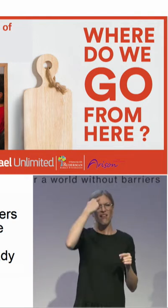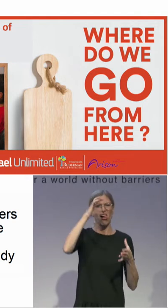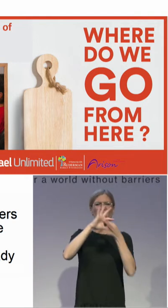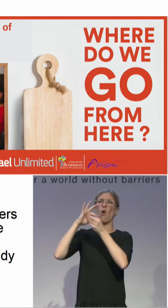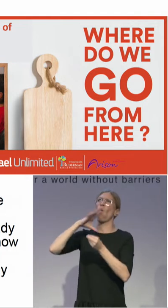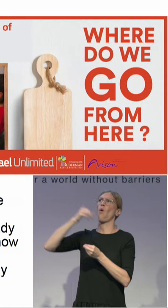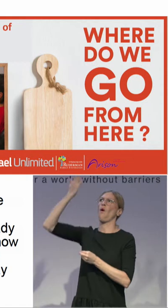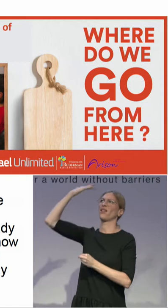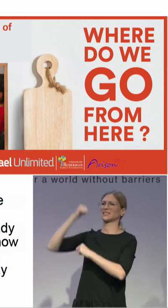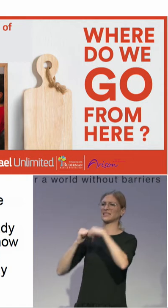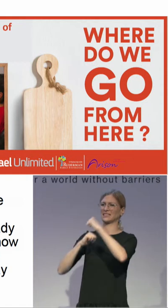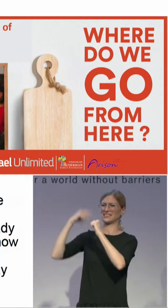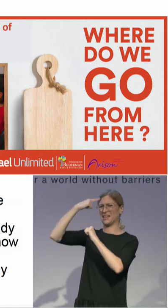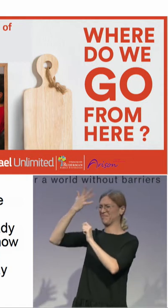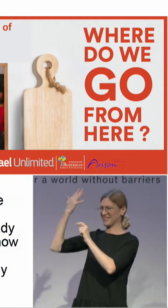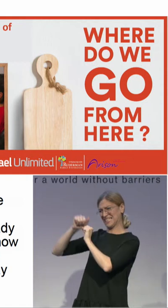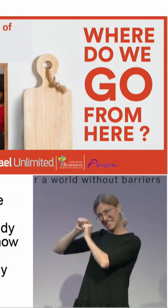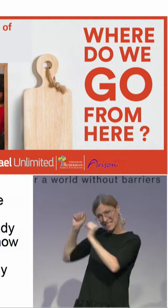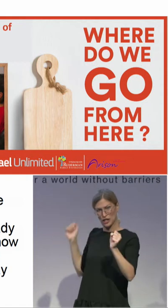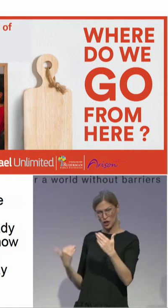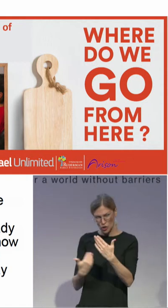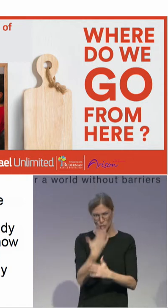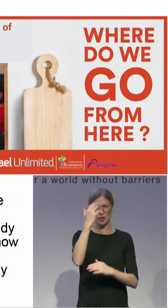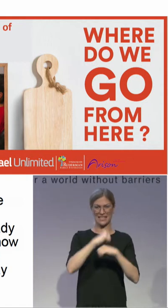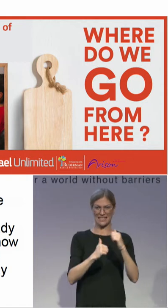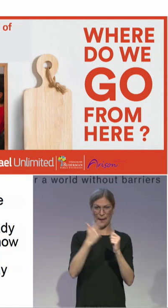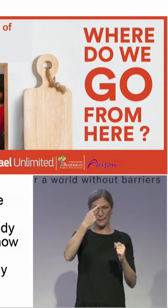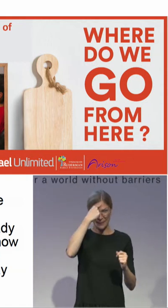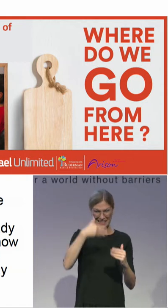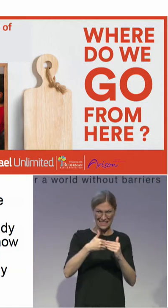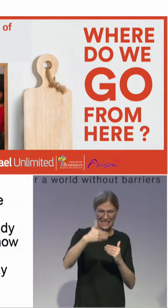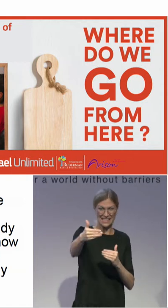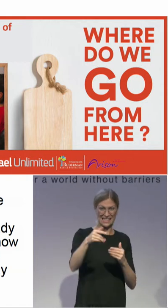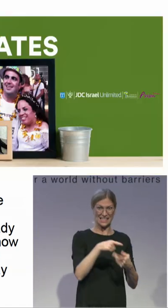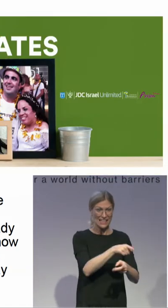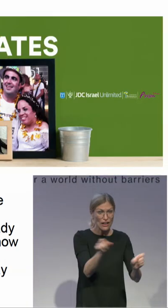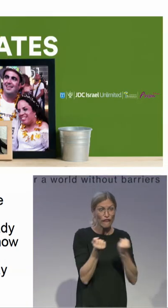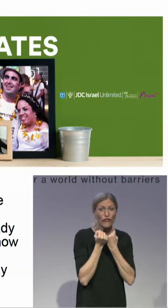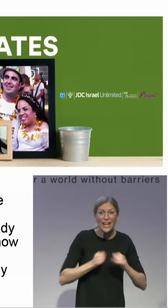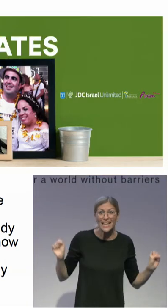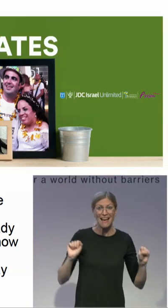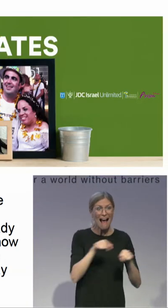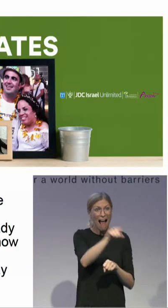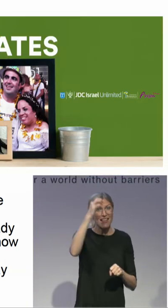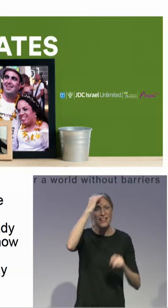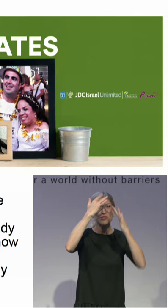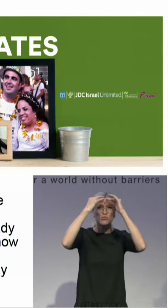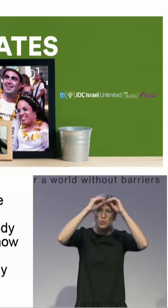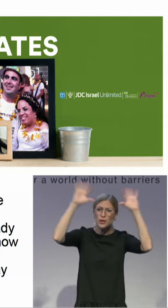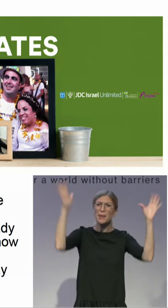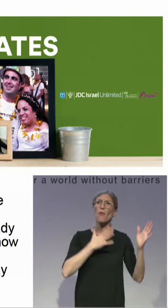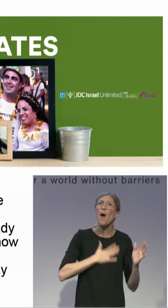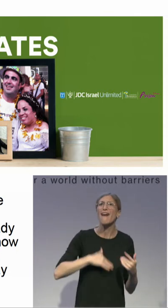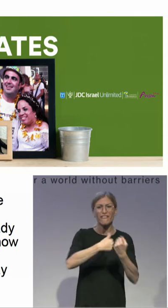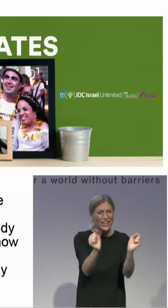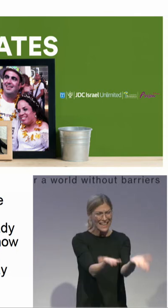need to help them believe that they can dream and they can do whatever they want with their life. What motivates